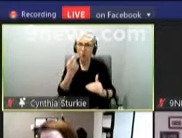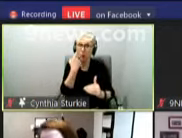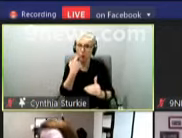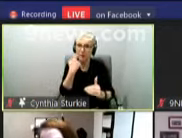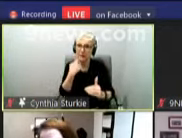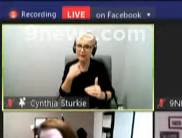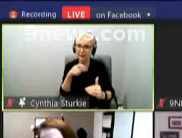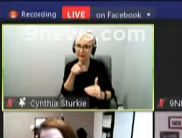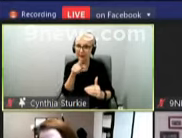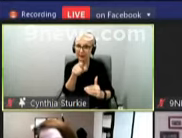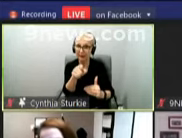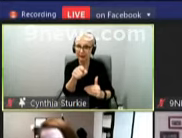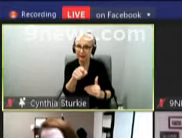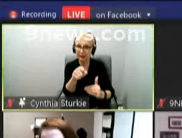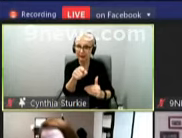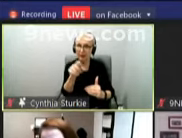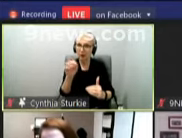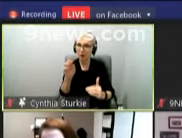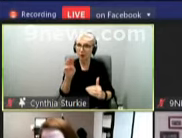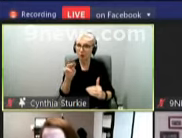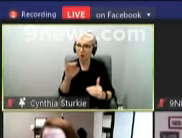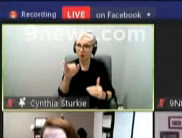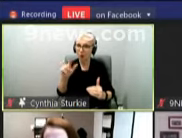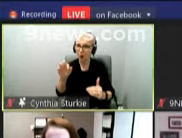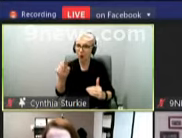detection here of the Omicron variant.